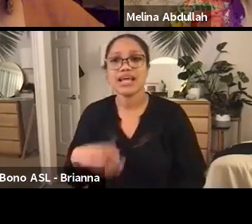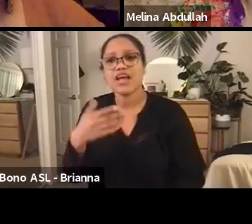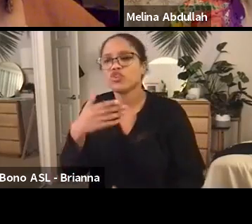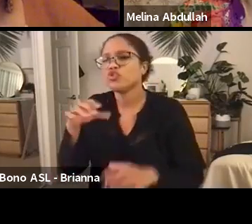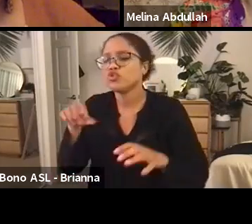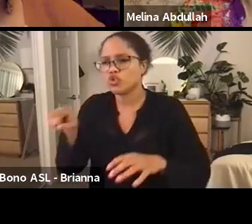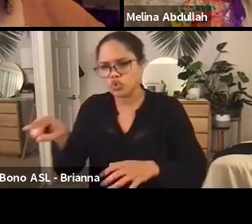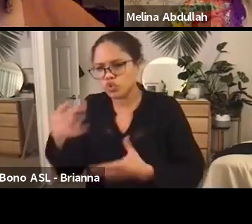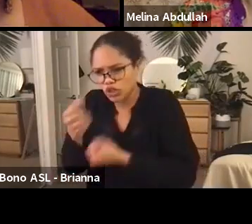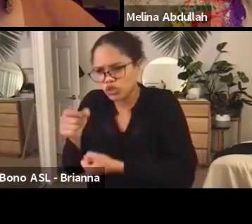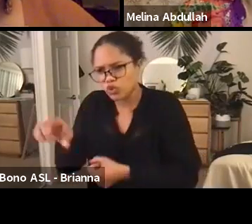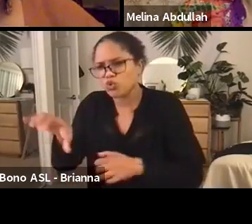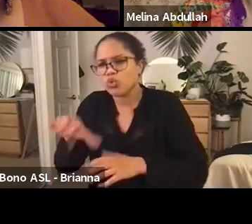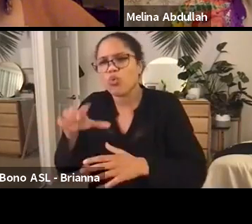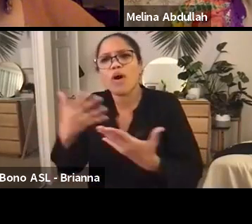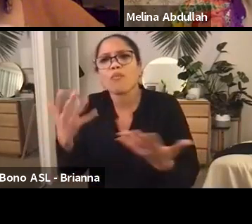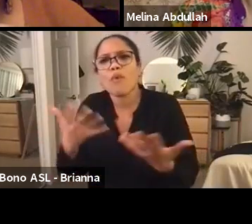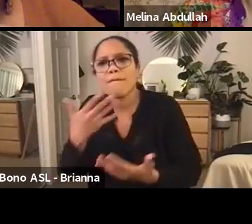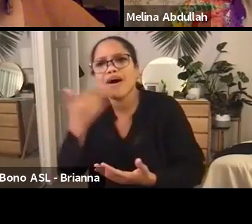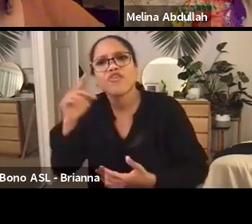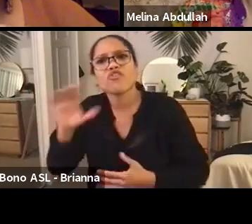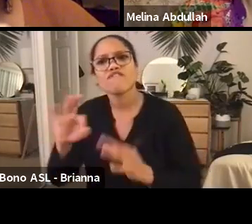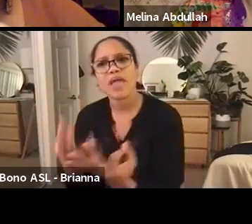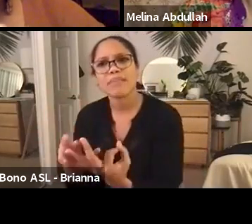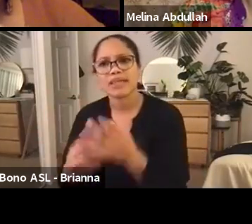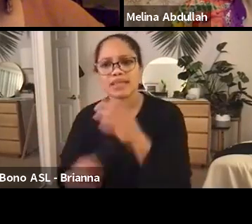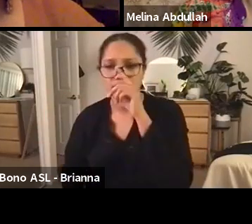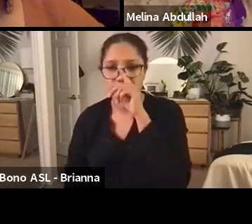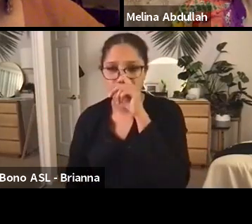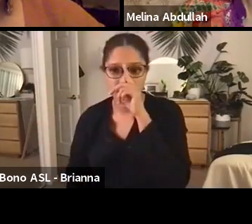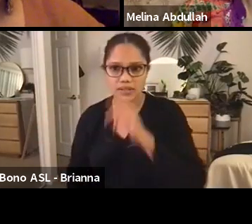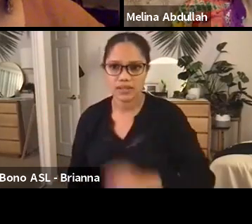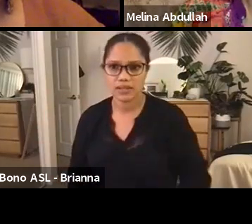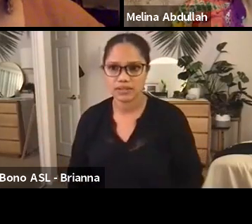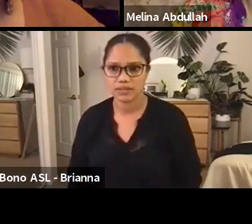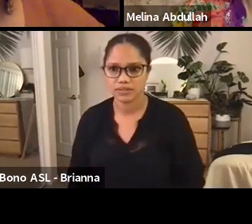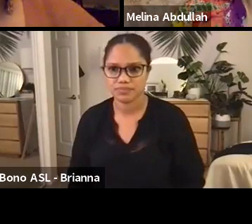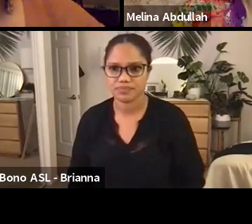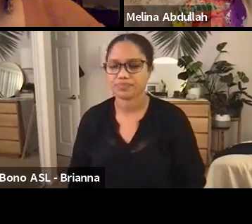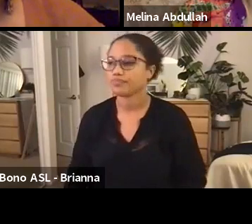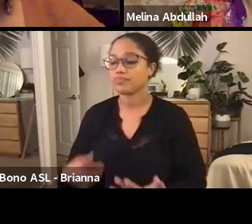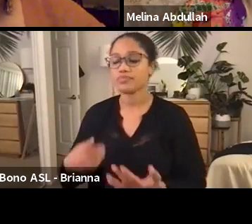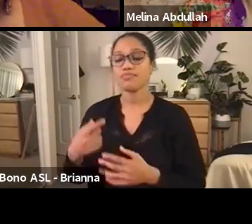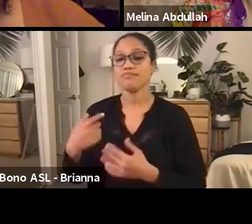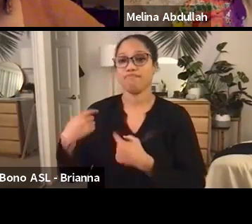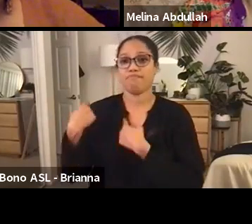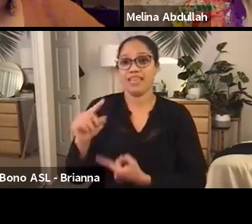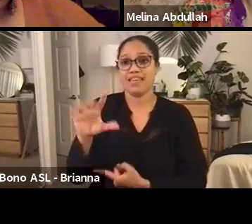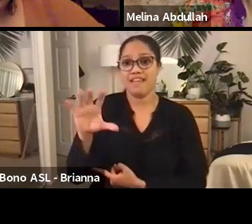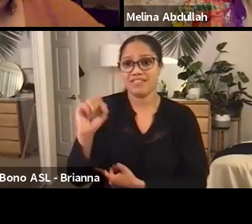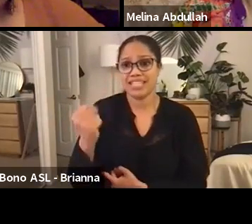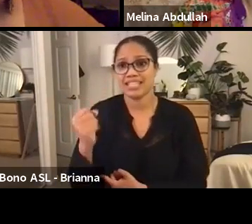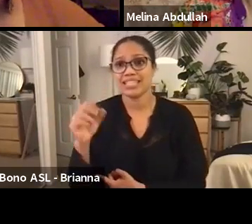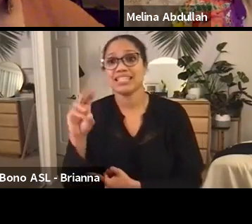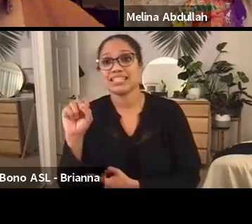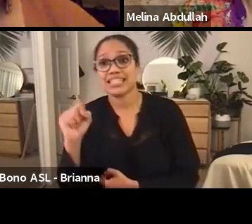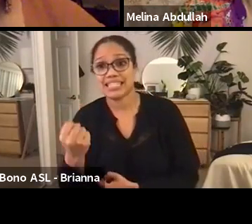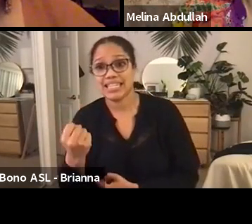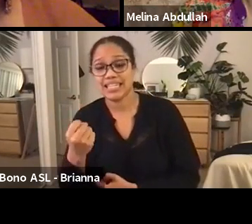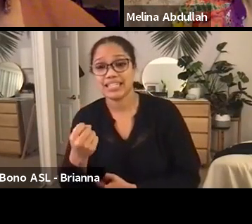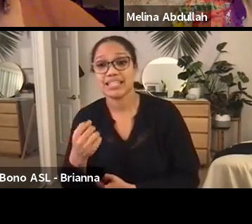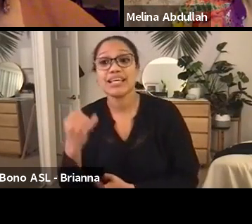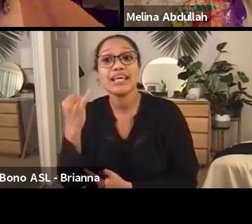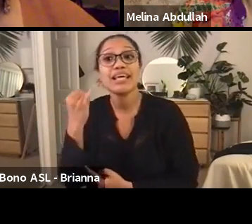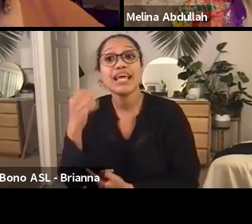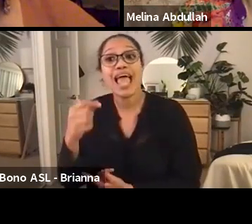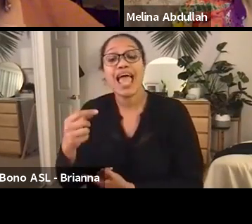And there has been empirical data for decades, stemming back to the fifties and sixties, that prove that guaranteed